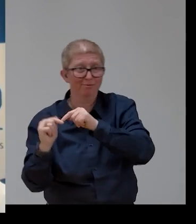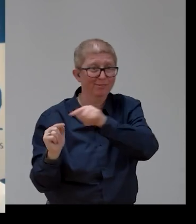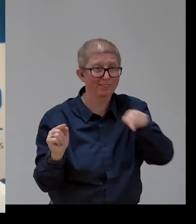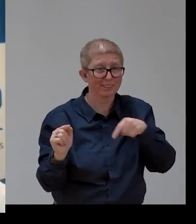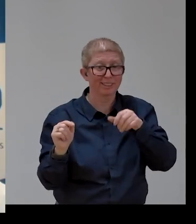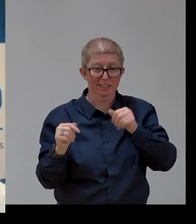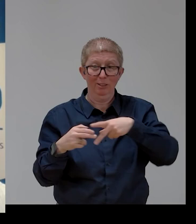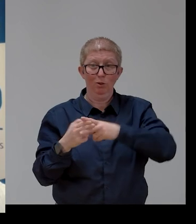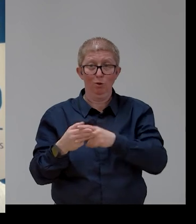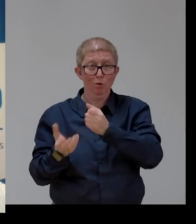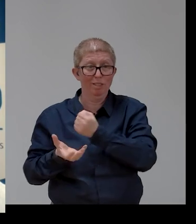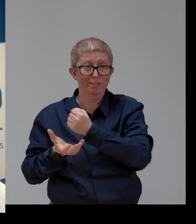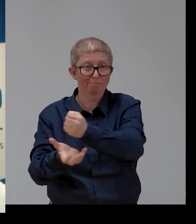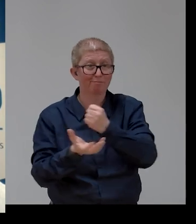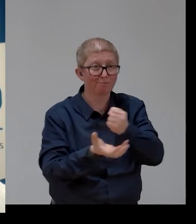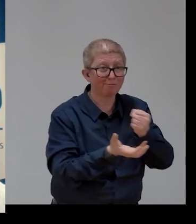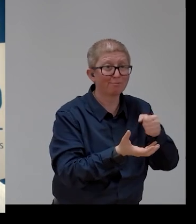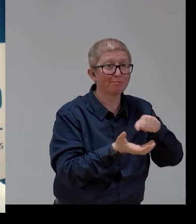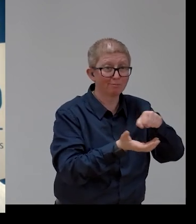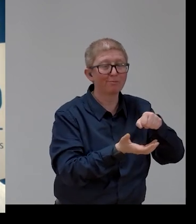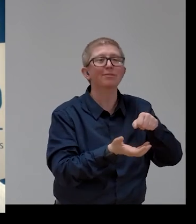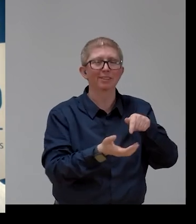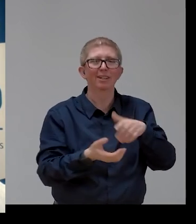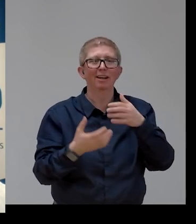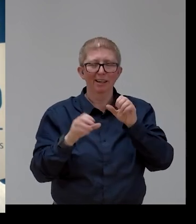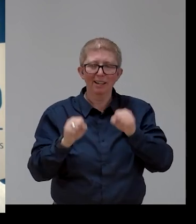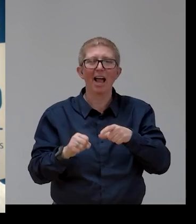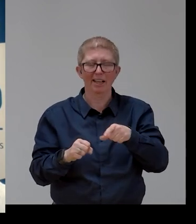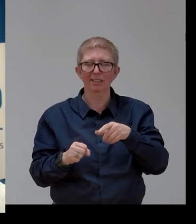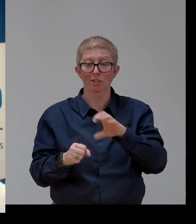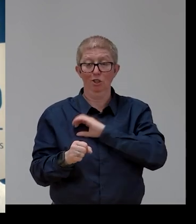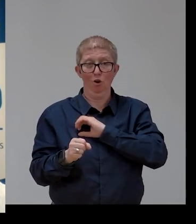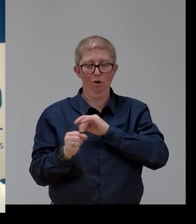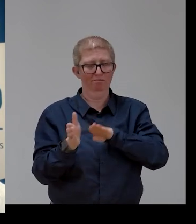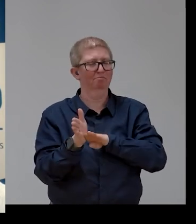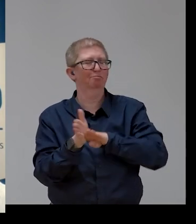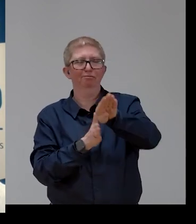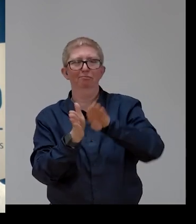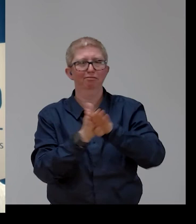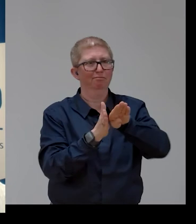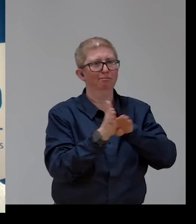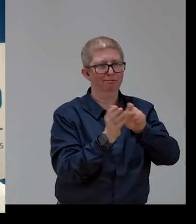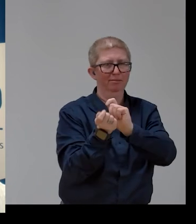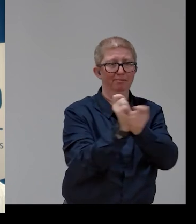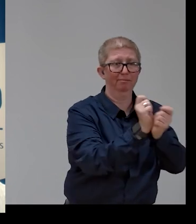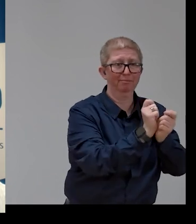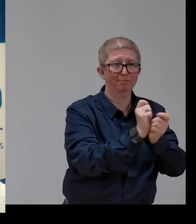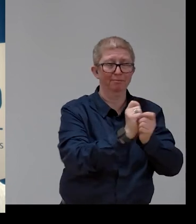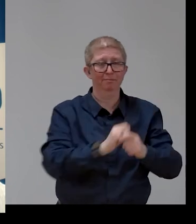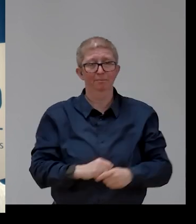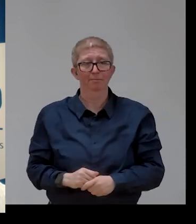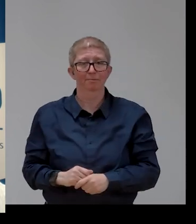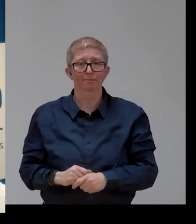you stand a much better chance than, for example, other regions in the world. And many will look to you. I very much liked